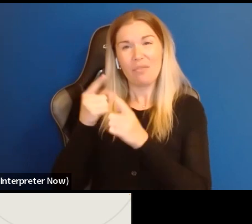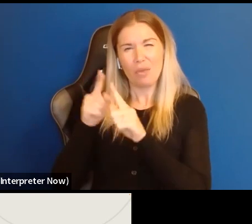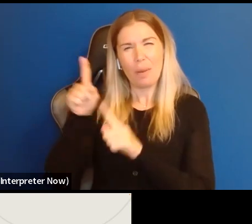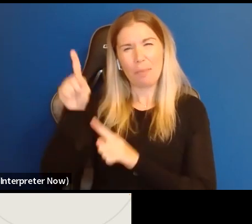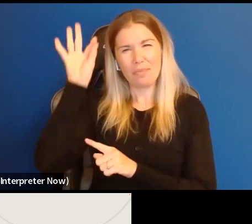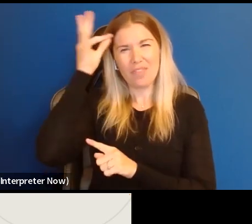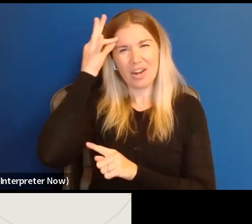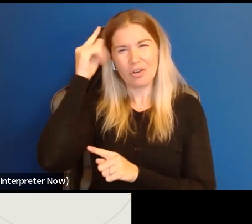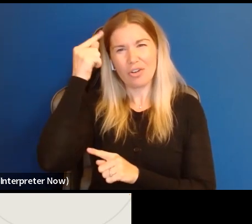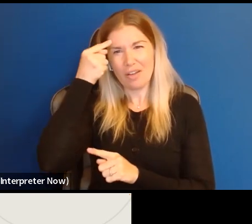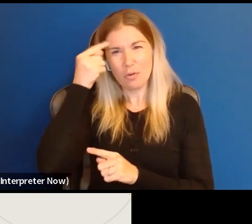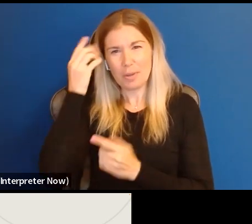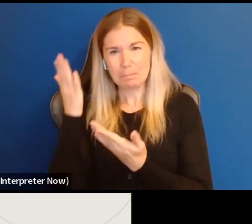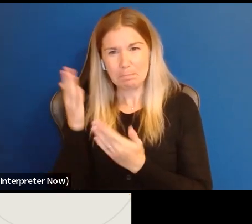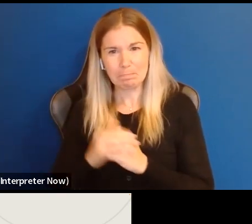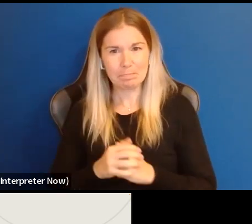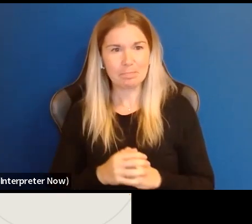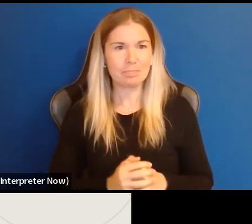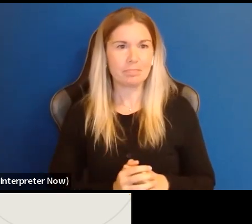Next slide please.